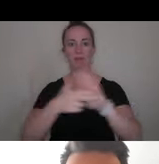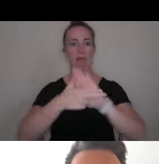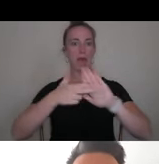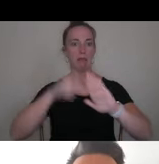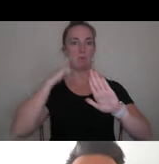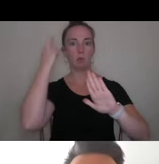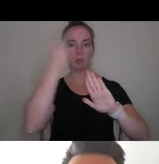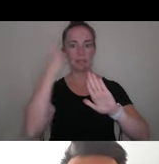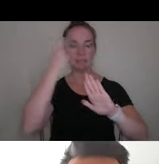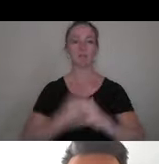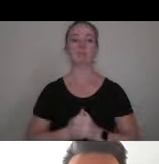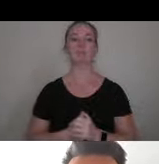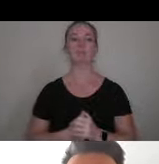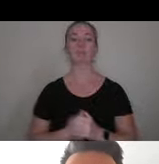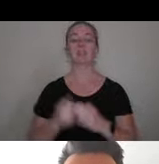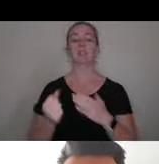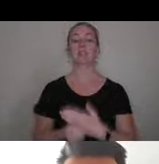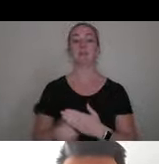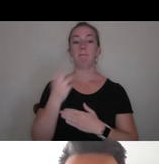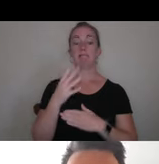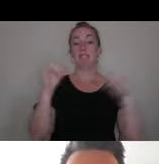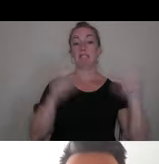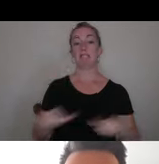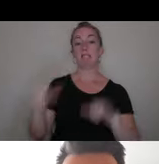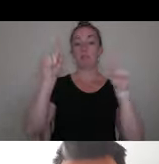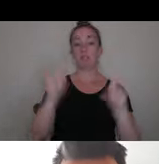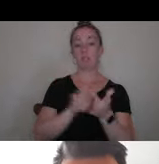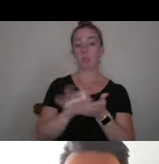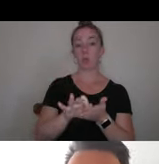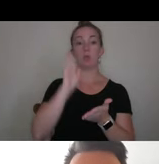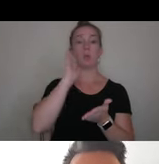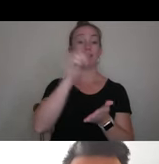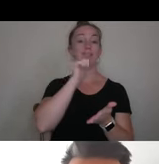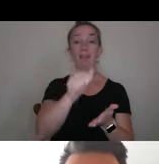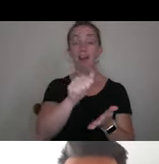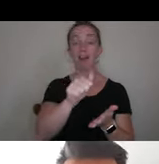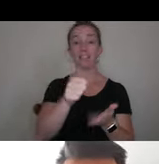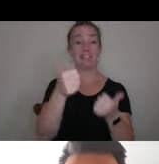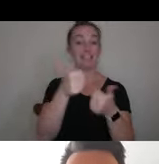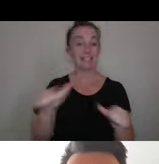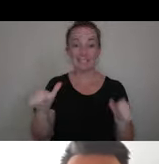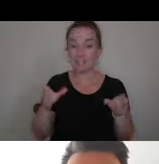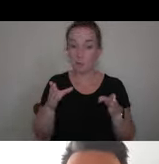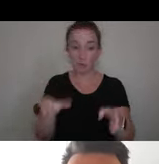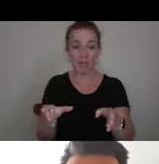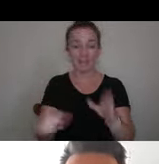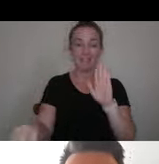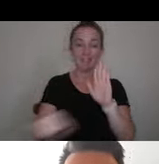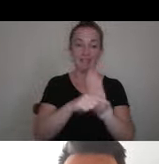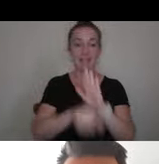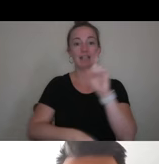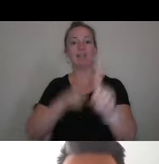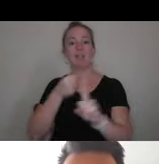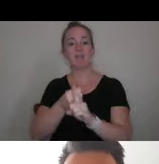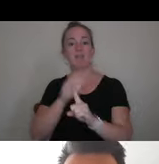a reason. Submitting standardized test scores will not in any way negatively impact